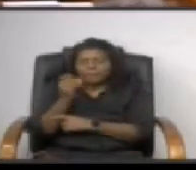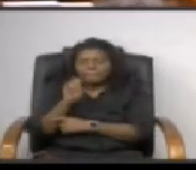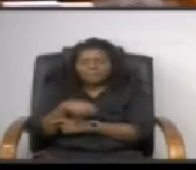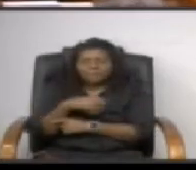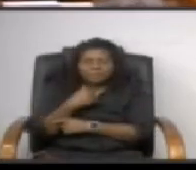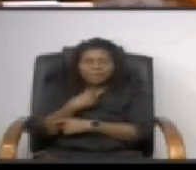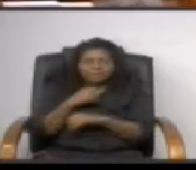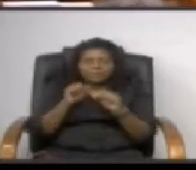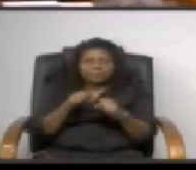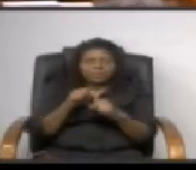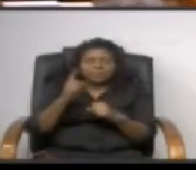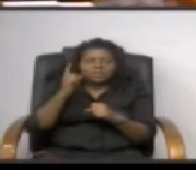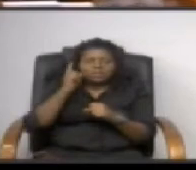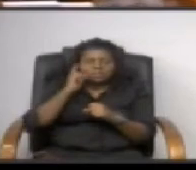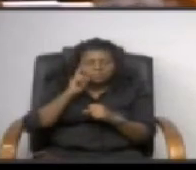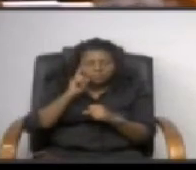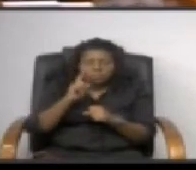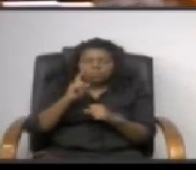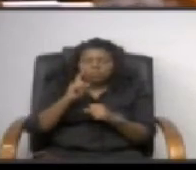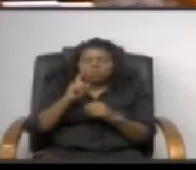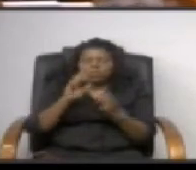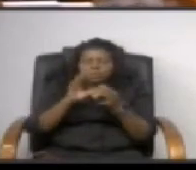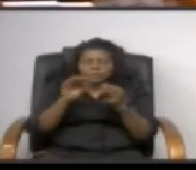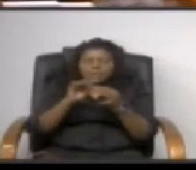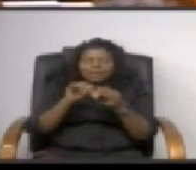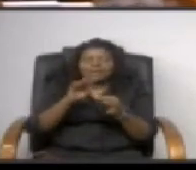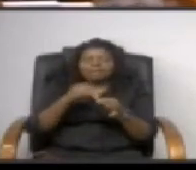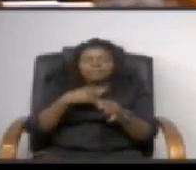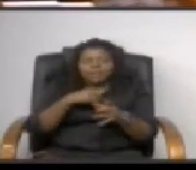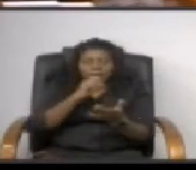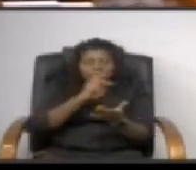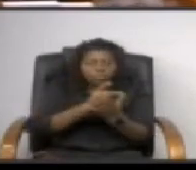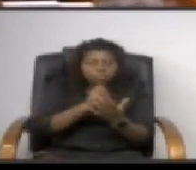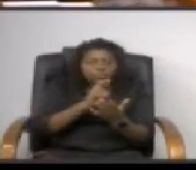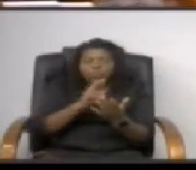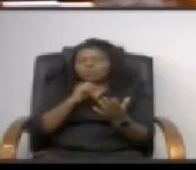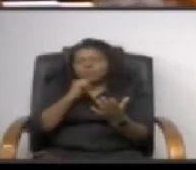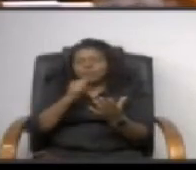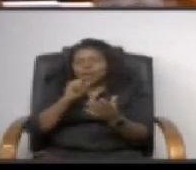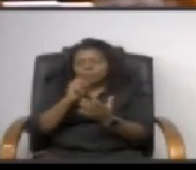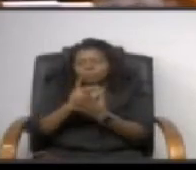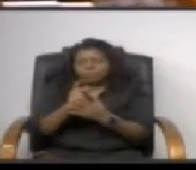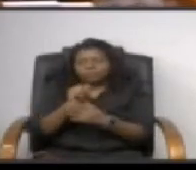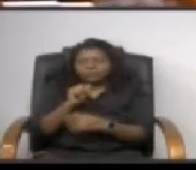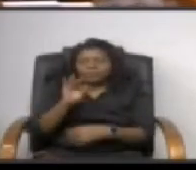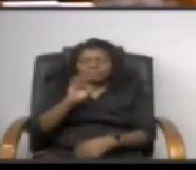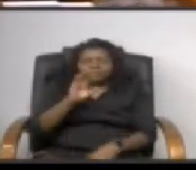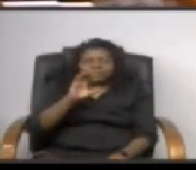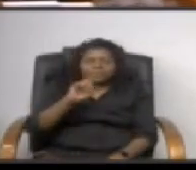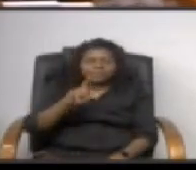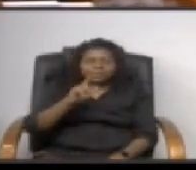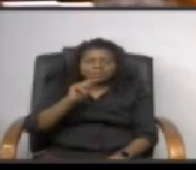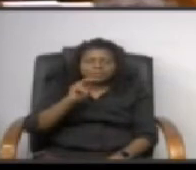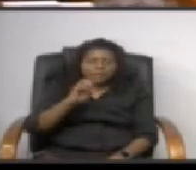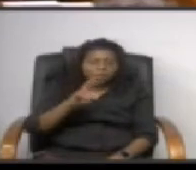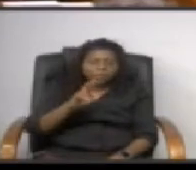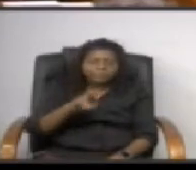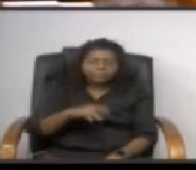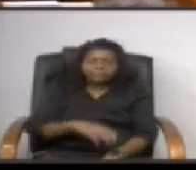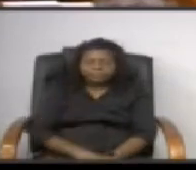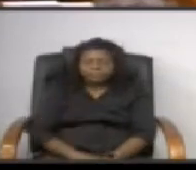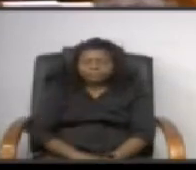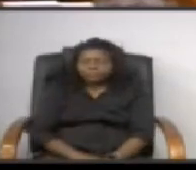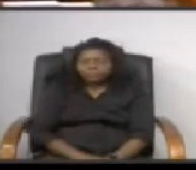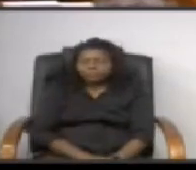the ability to uh state whether they approve of a cell tower or not on their in their city land so i have a feeling